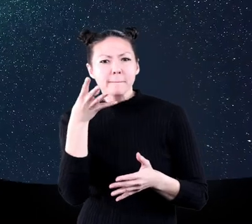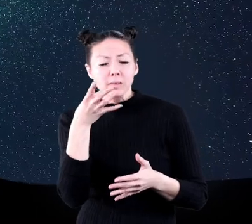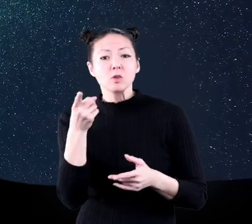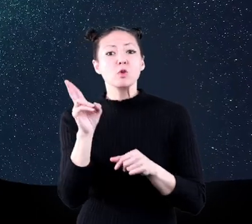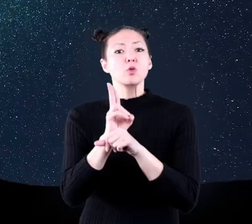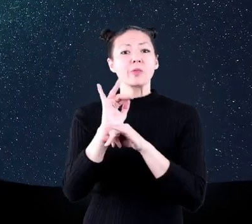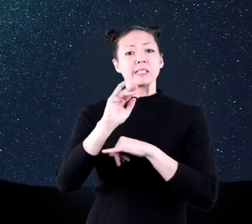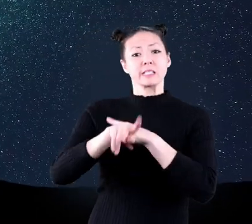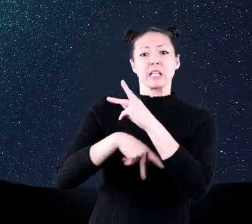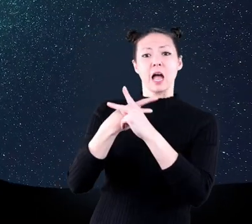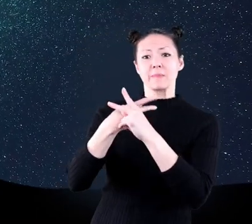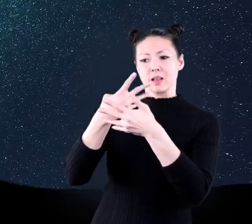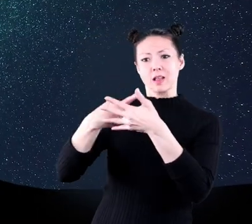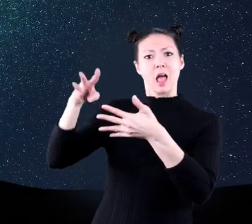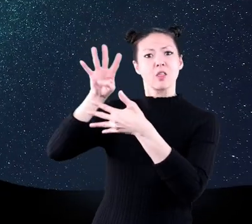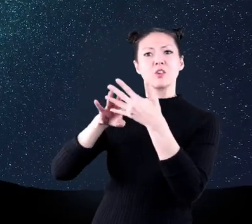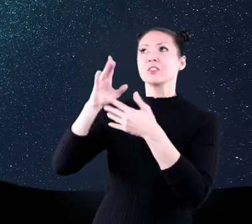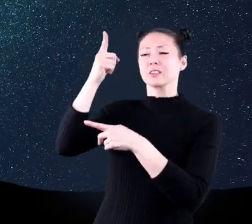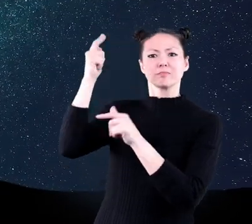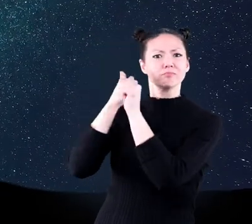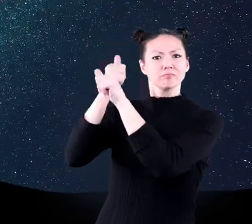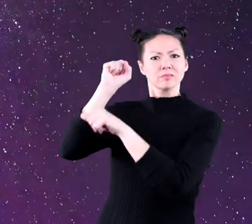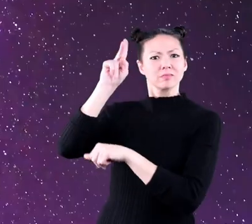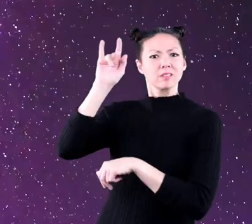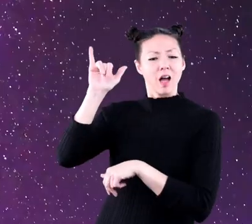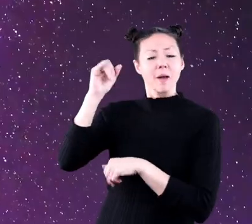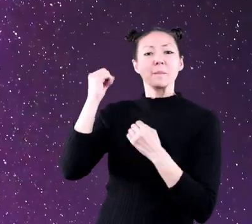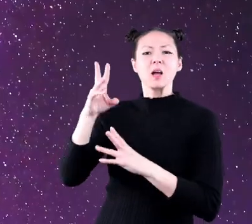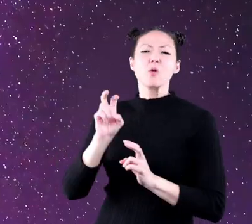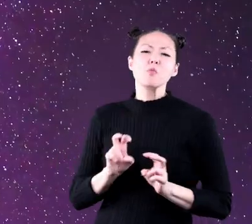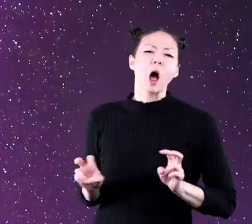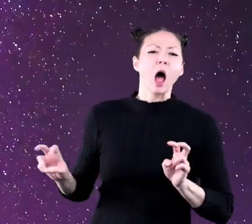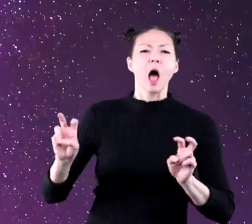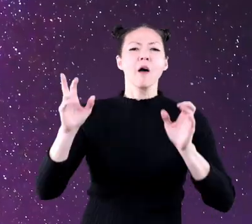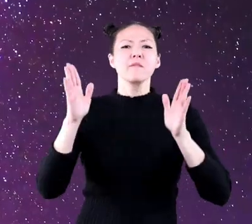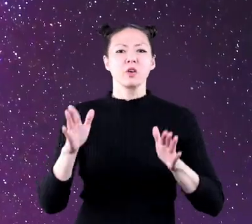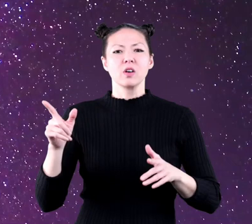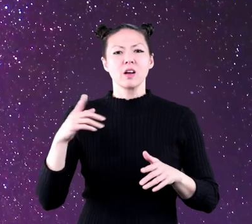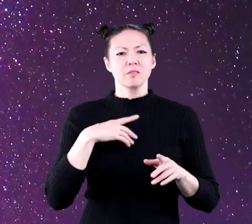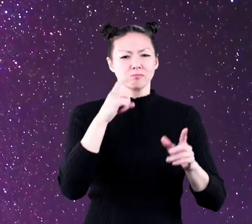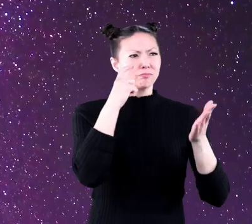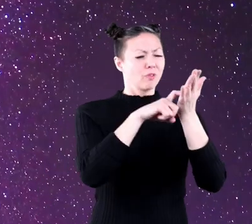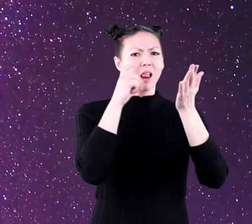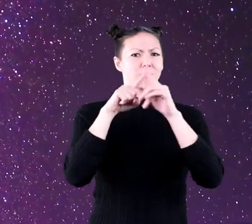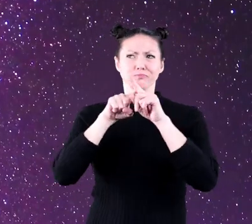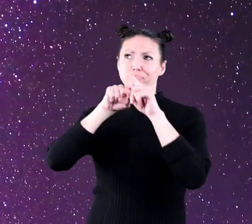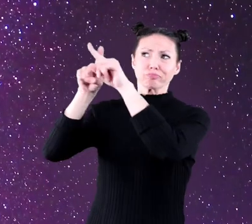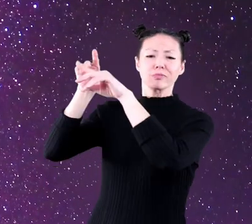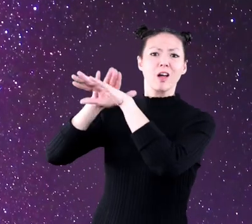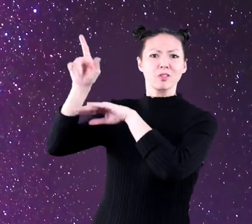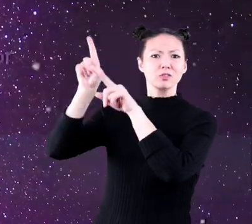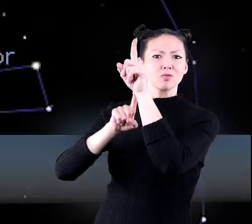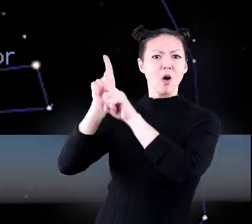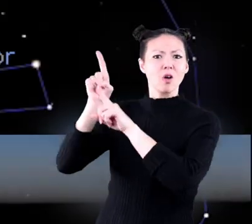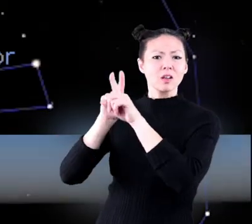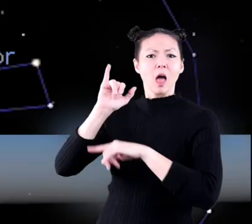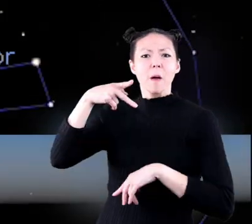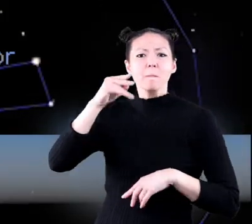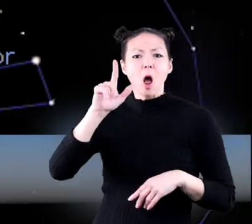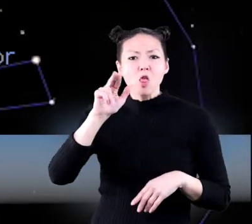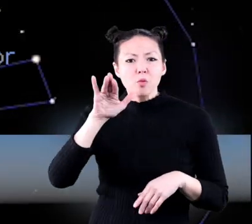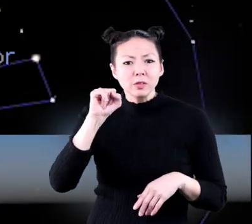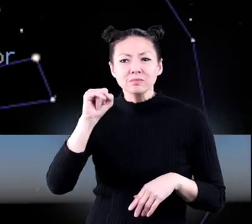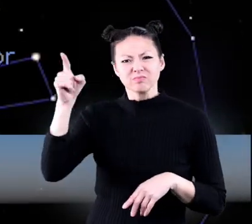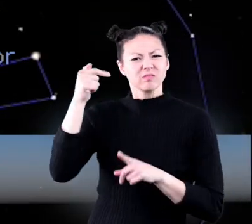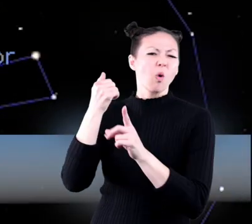used as a type of calendar in the sky. Many travelers relied on different stars, like Polaris